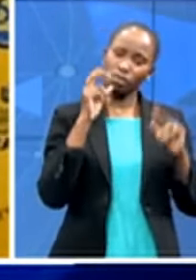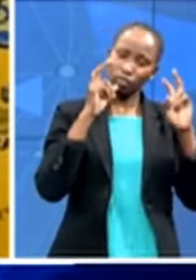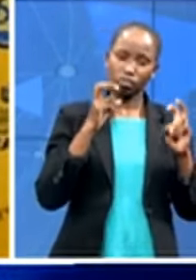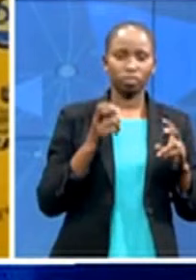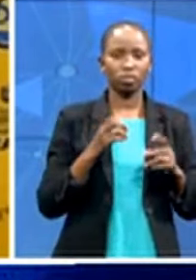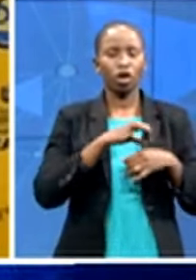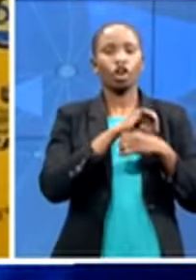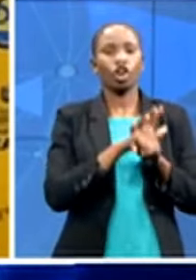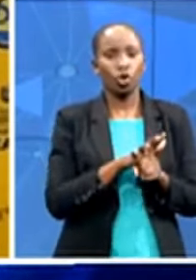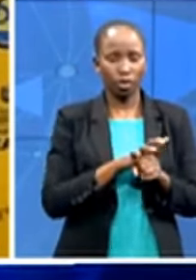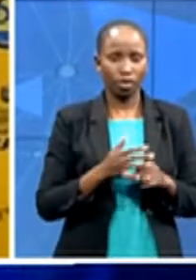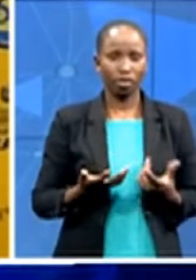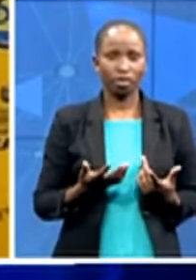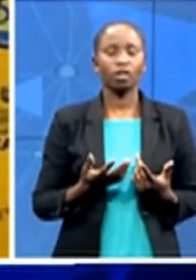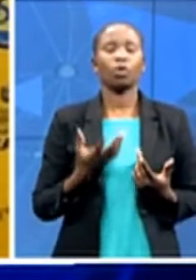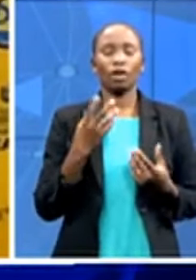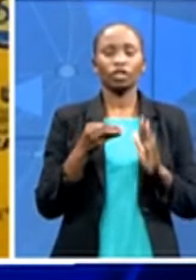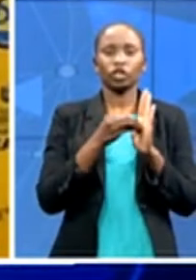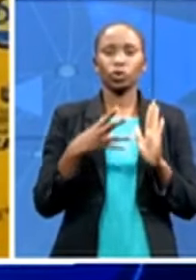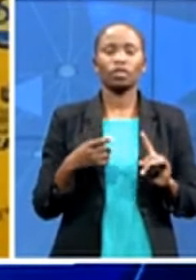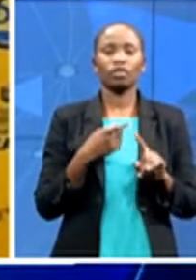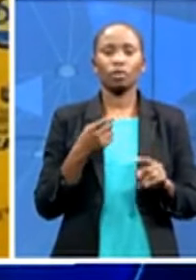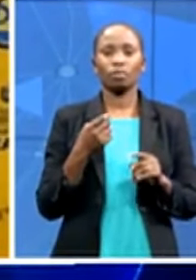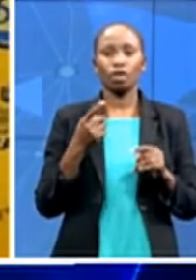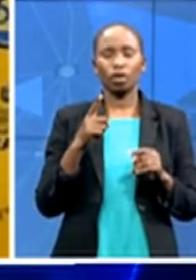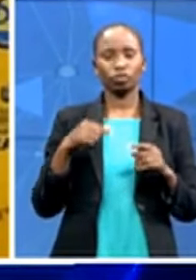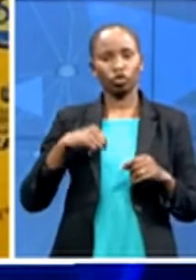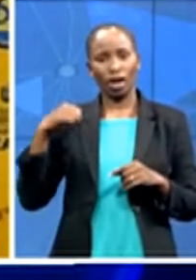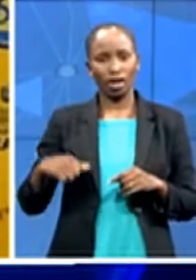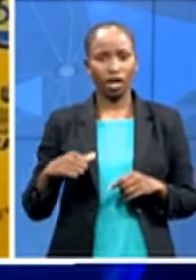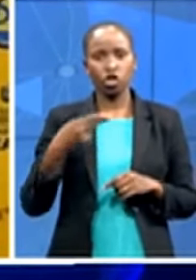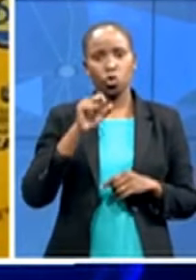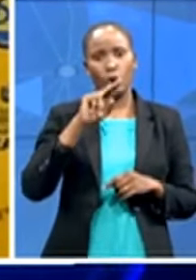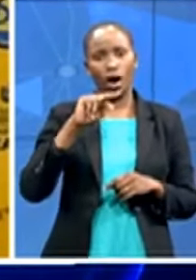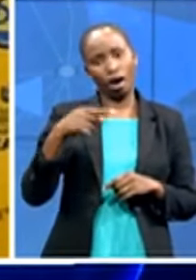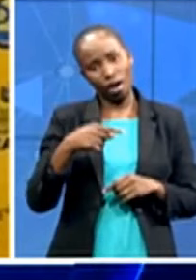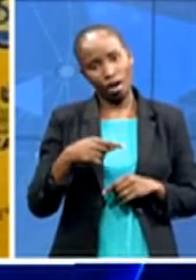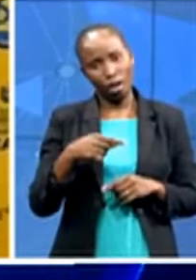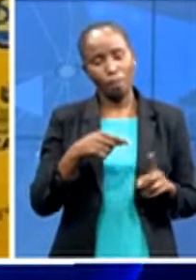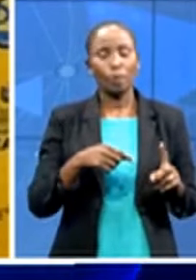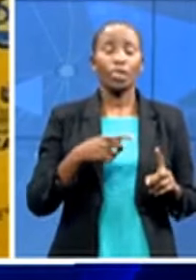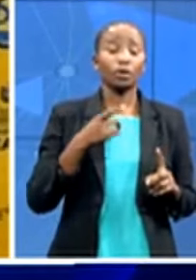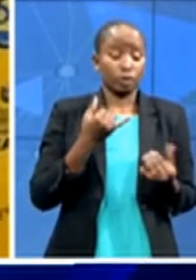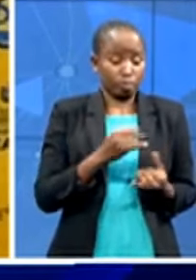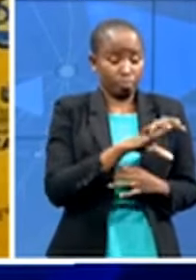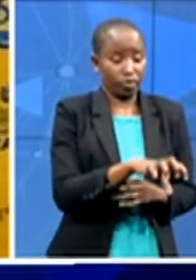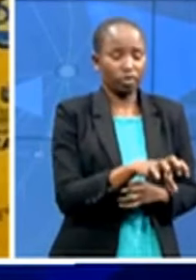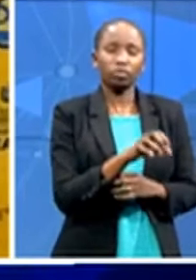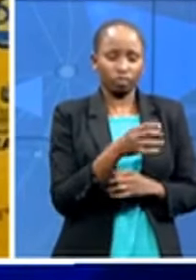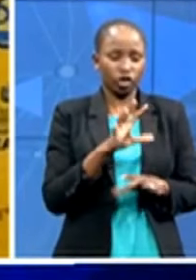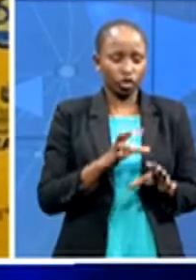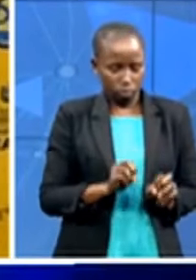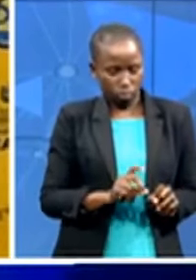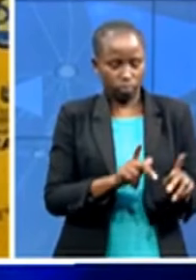wuhan province and had to be repatriated as a province we're given the responsibility to house them